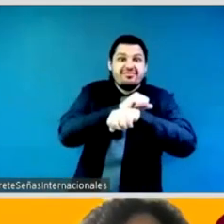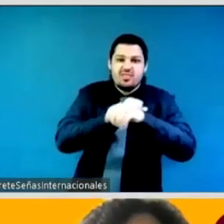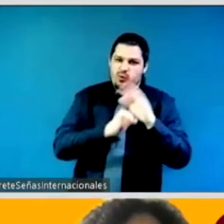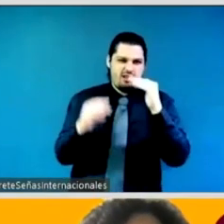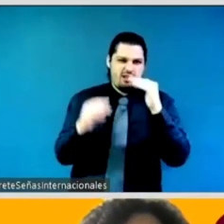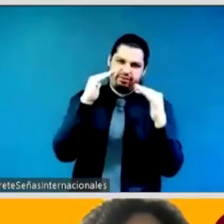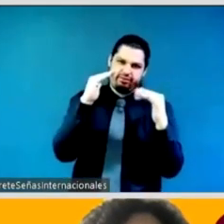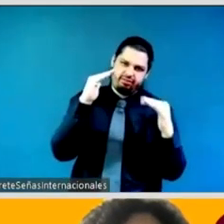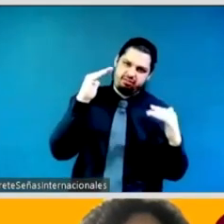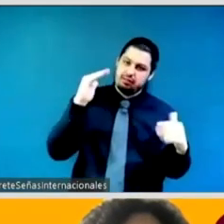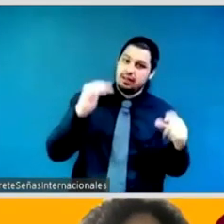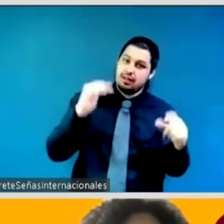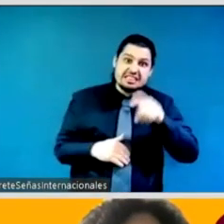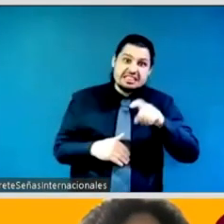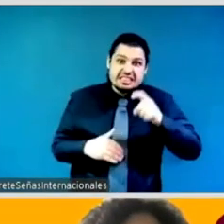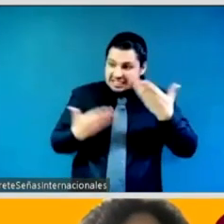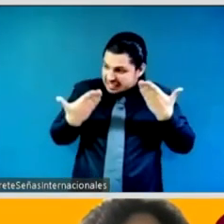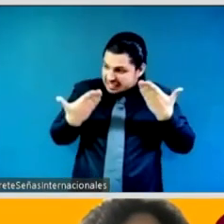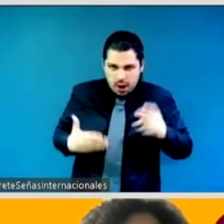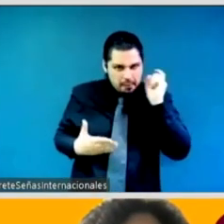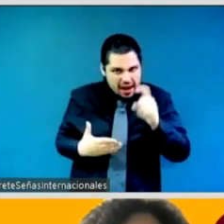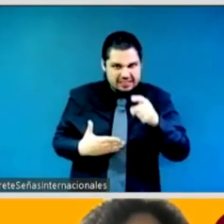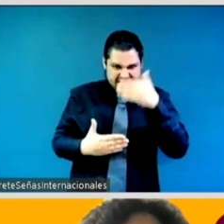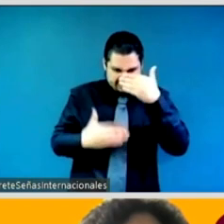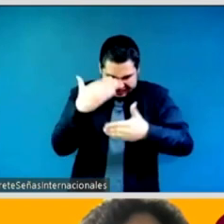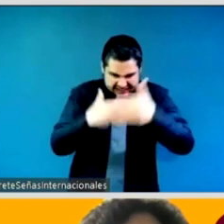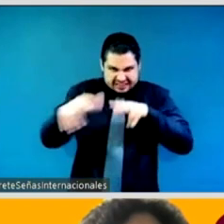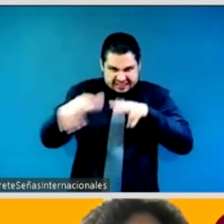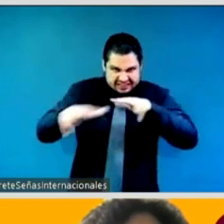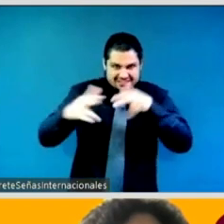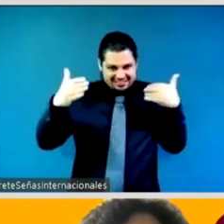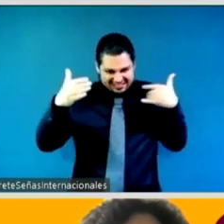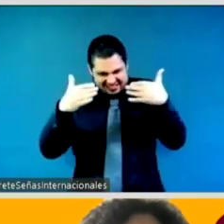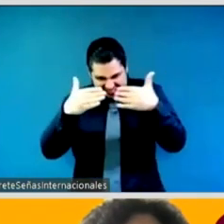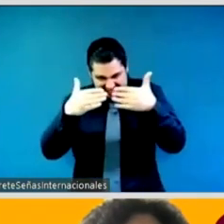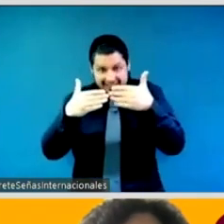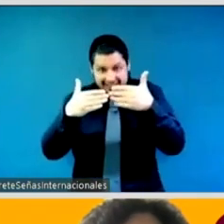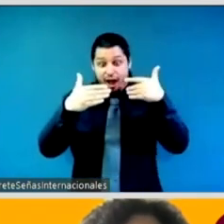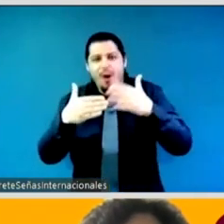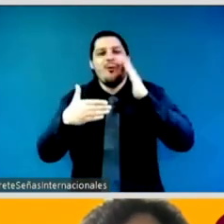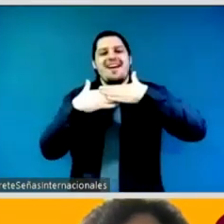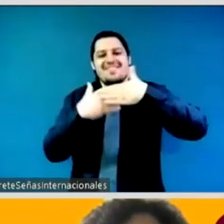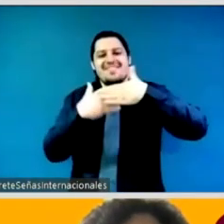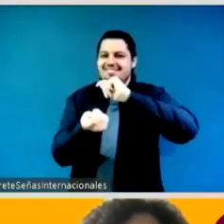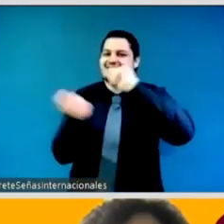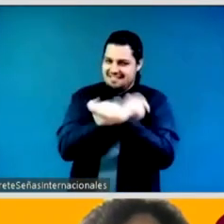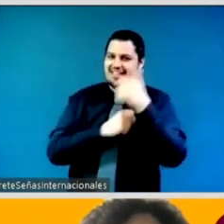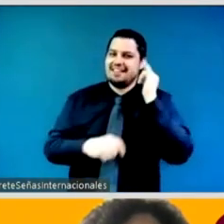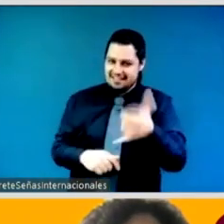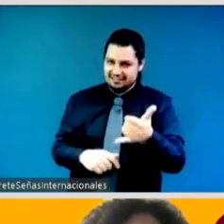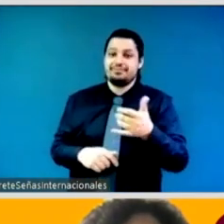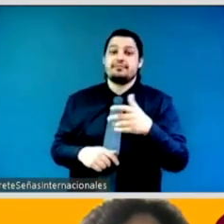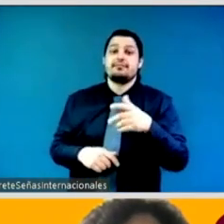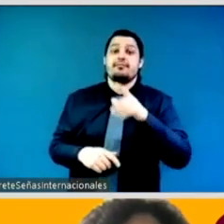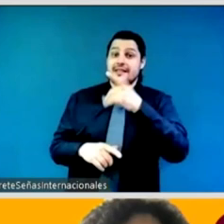for their future enable them uh fund them and so again let's make sure that young people that are sometimes differently